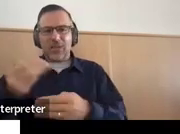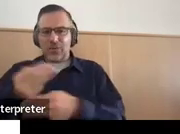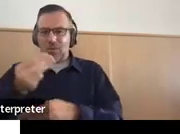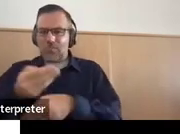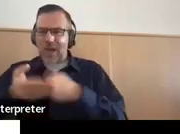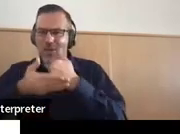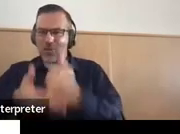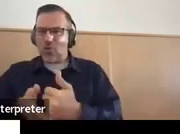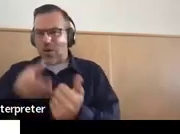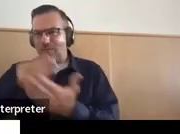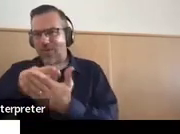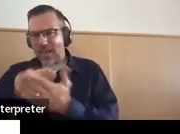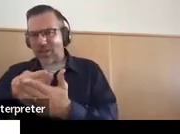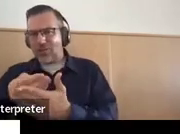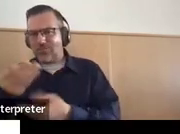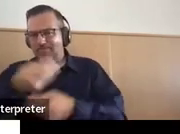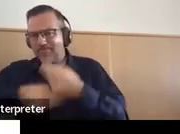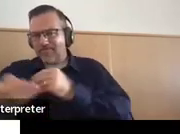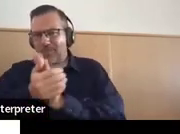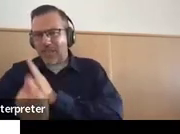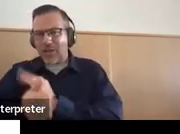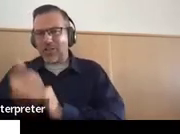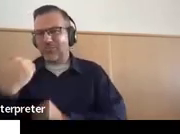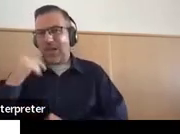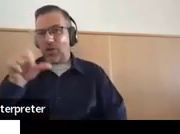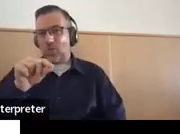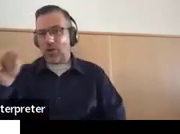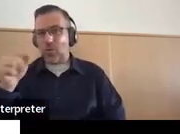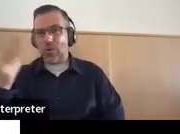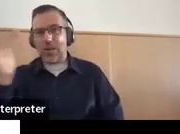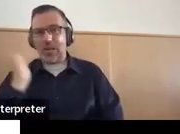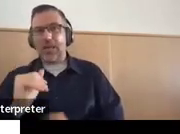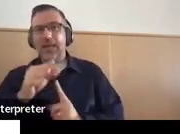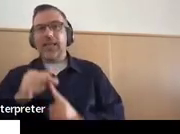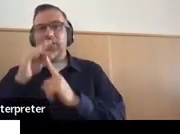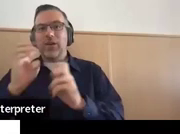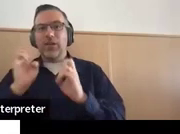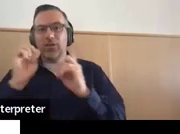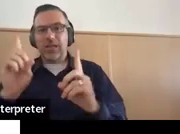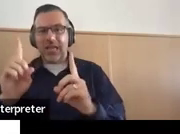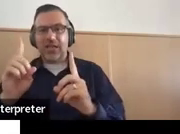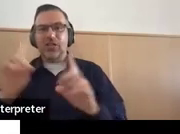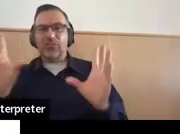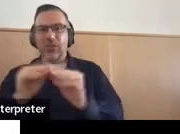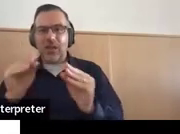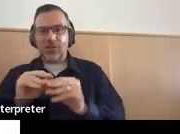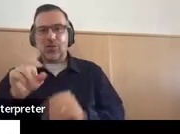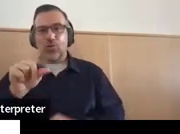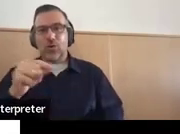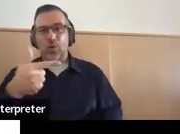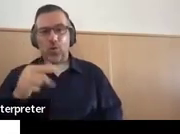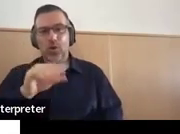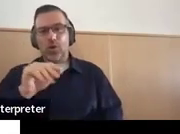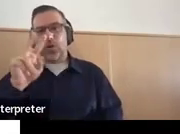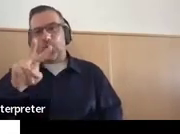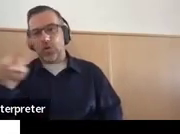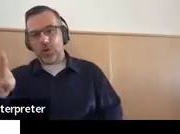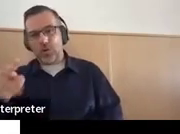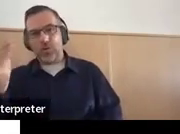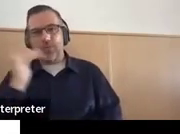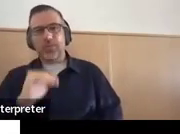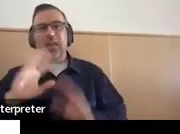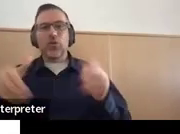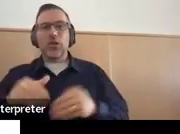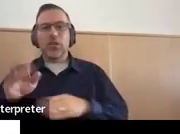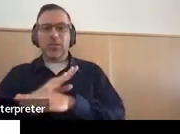awareness in 2020. He had special ed consult in 2022. He did his intro to business class in 20,